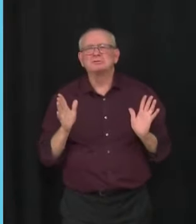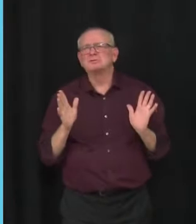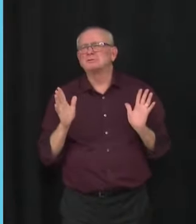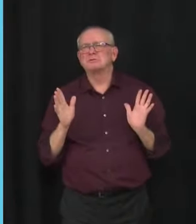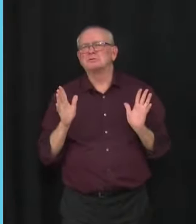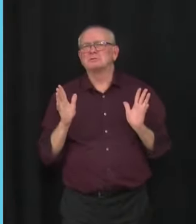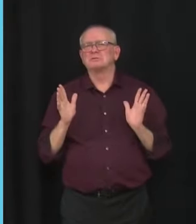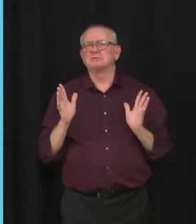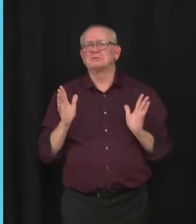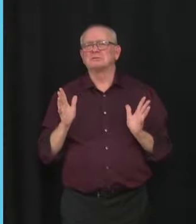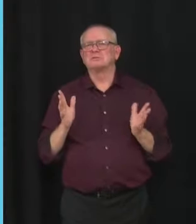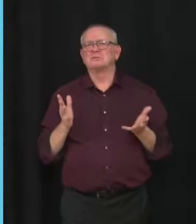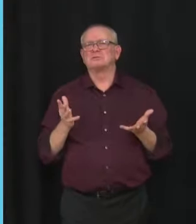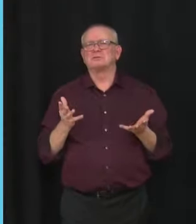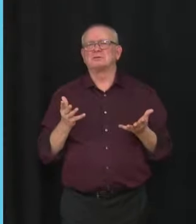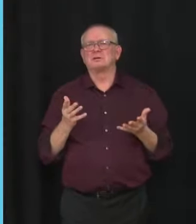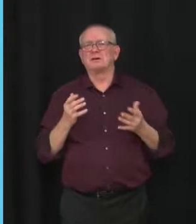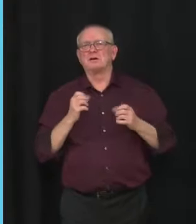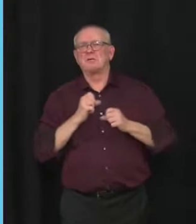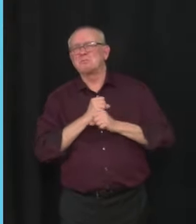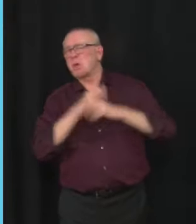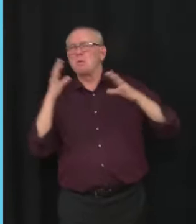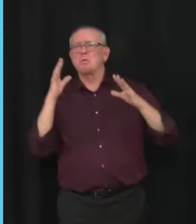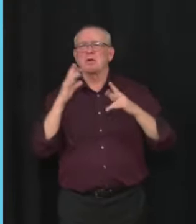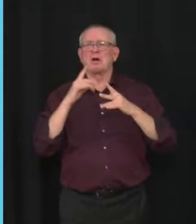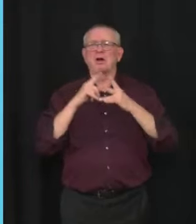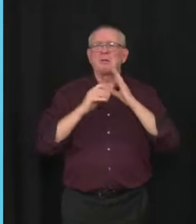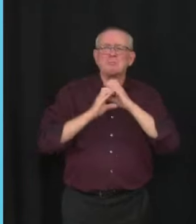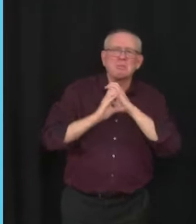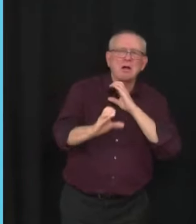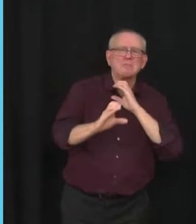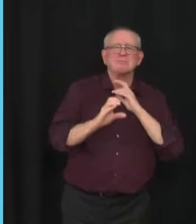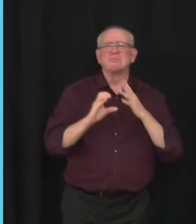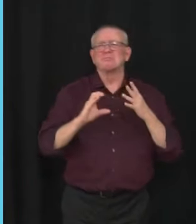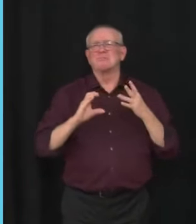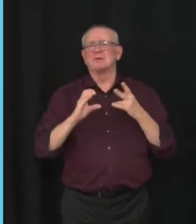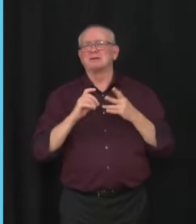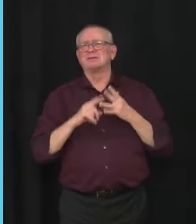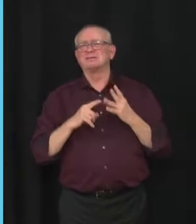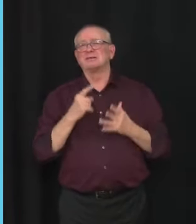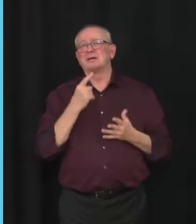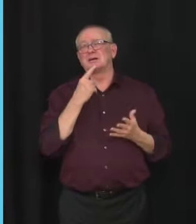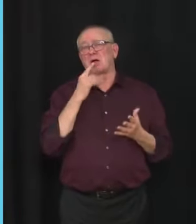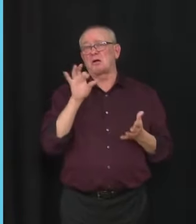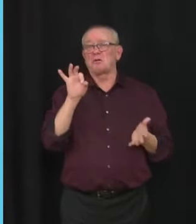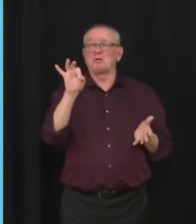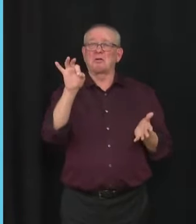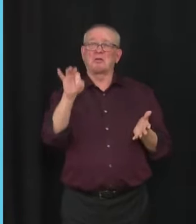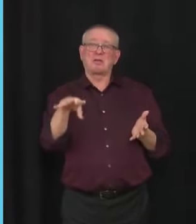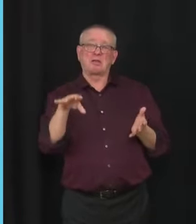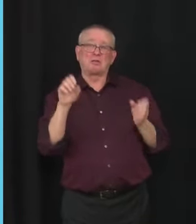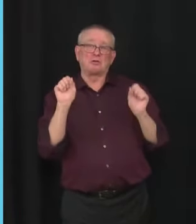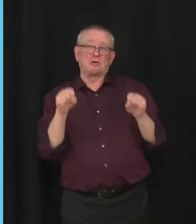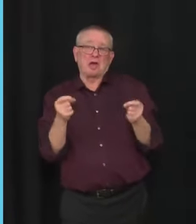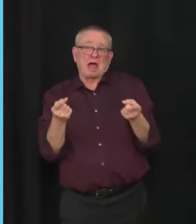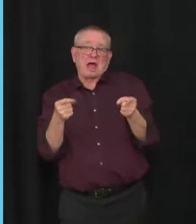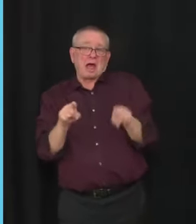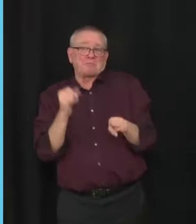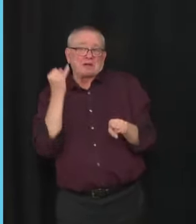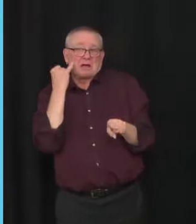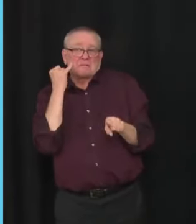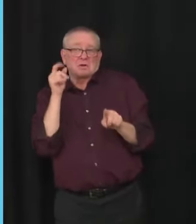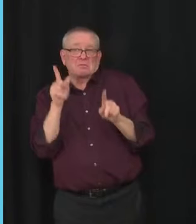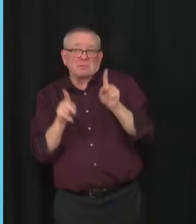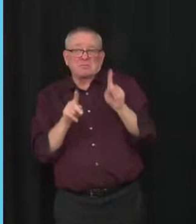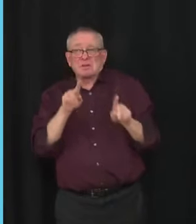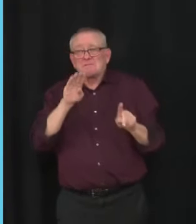the, you know, blowing up pipelines? He's just pointing out a fact that this could happen if people get too frustrated. I mean, how do